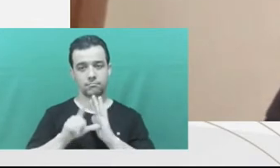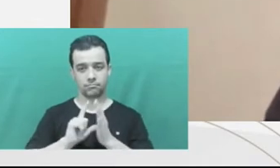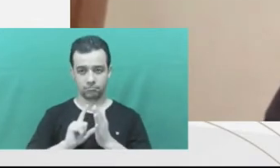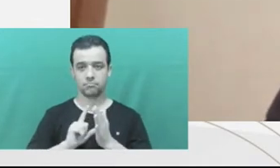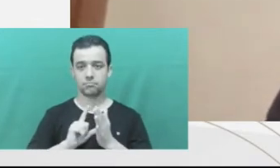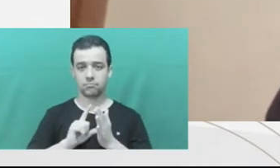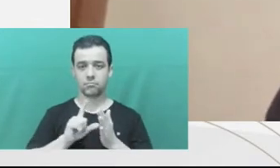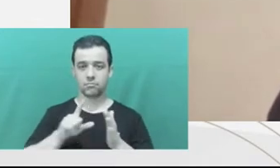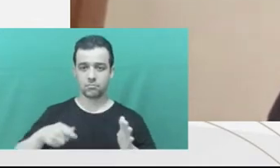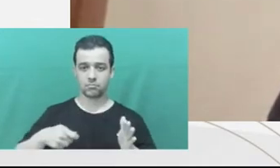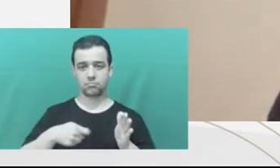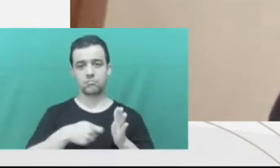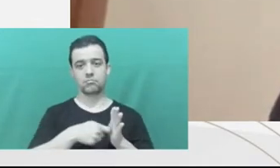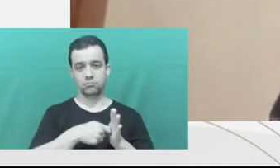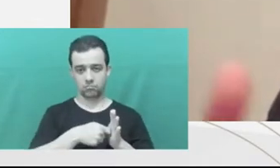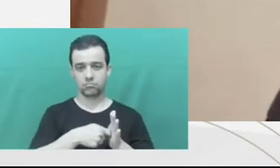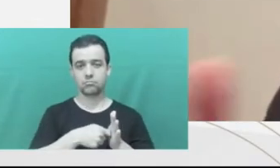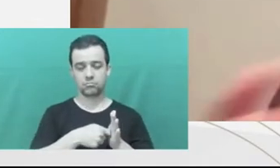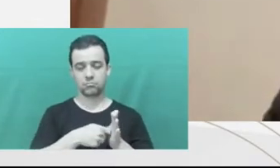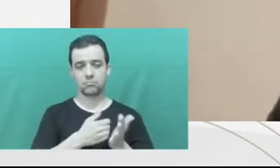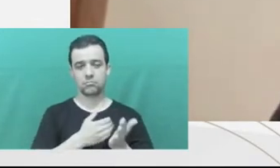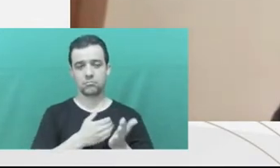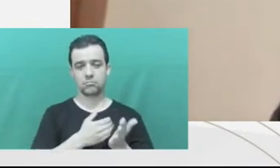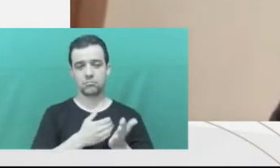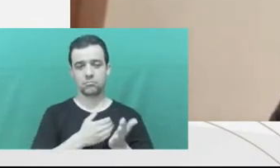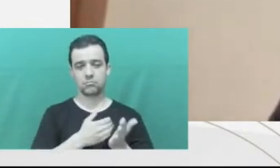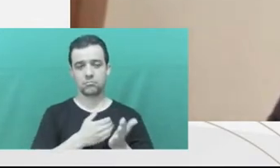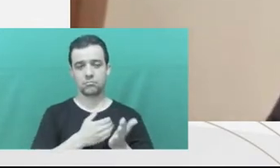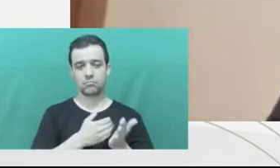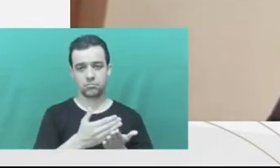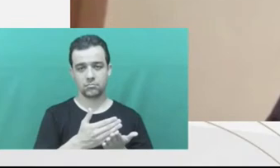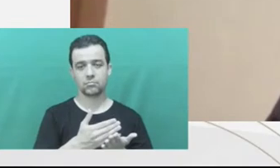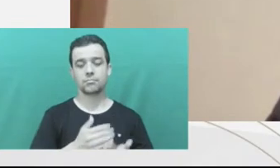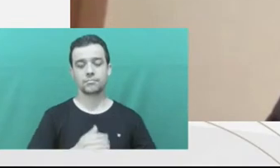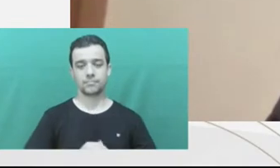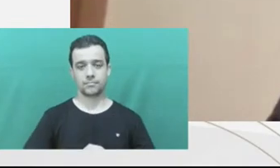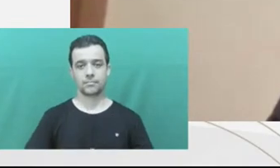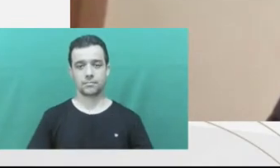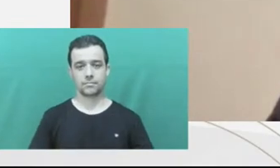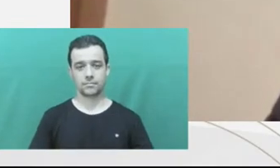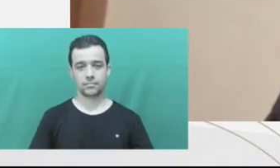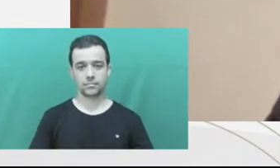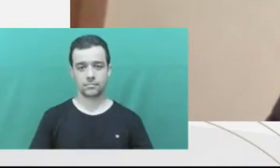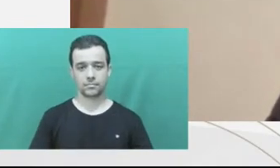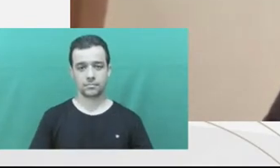offering an agreement, but they also have, they are already accusing him.